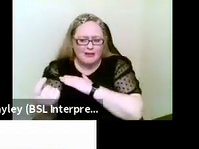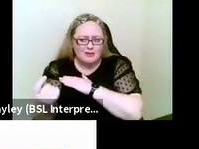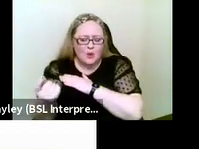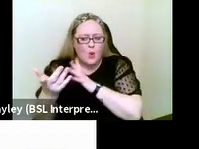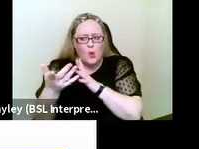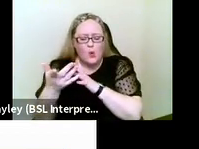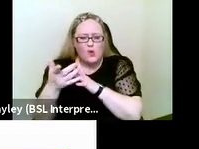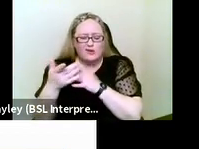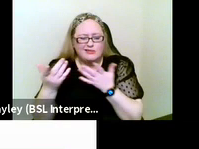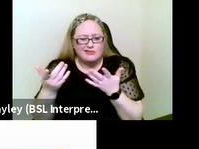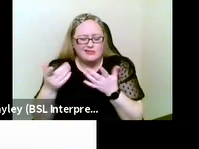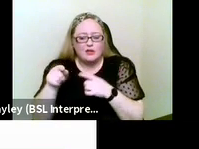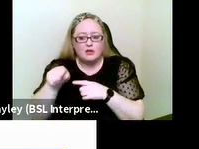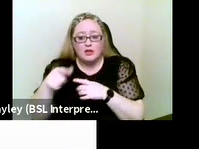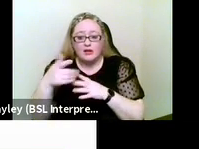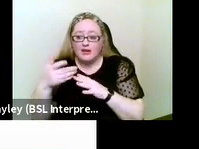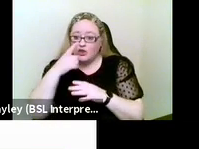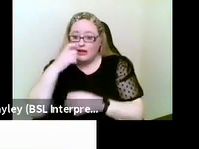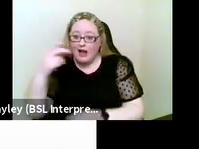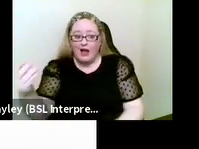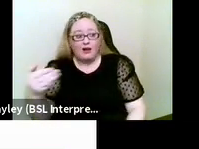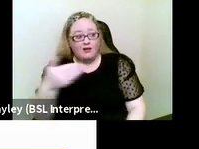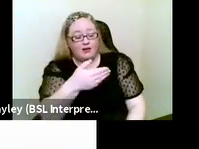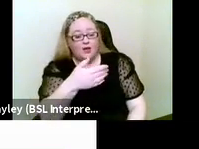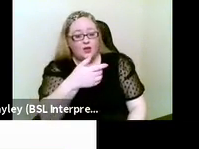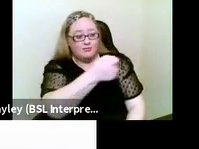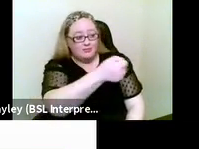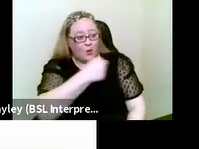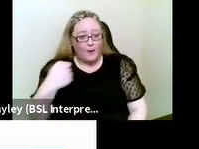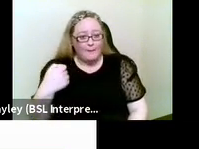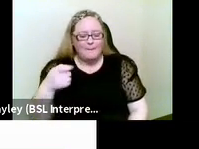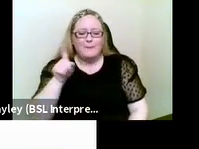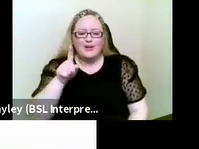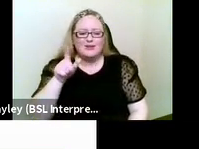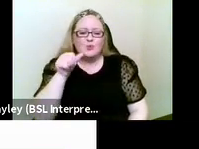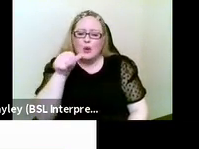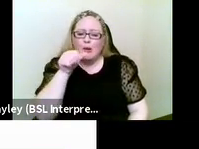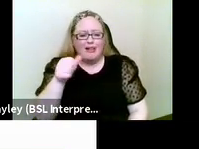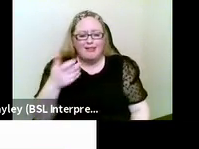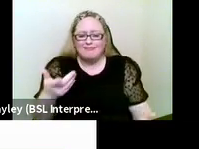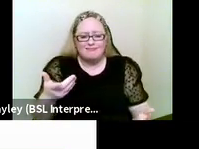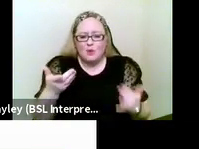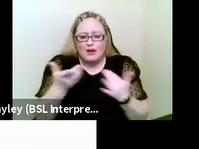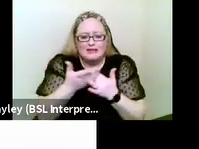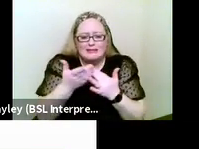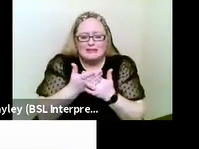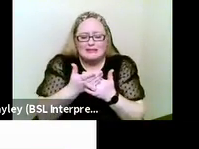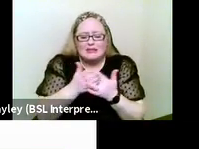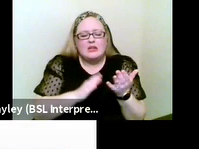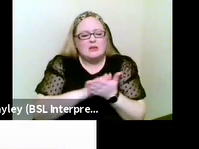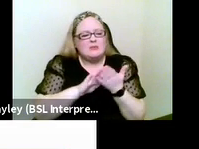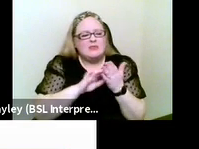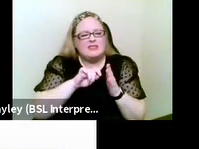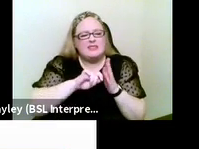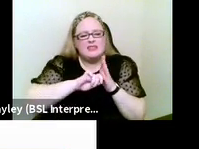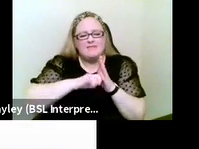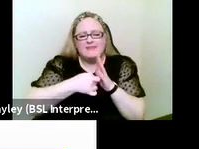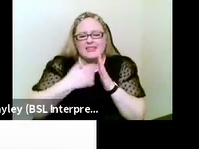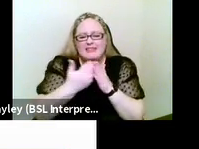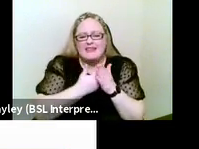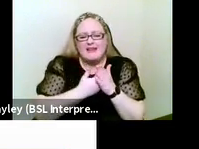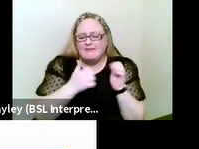She just couldn't access the doorbell. A key safe doesn't really seem the most appropriate way forward, does it?